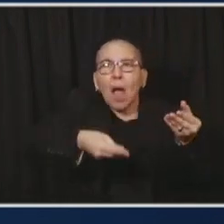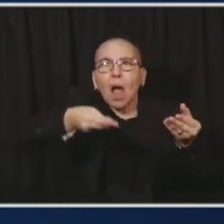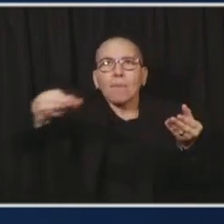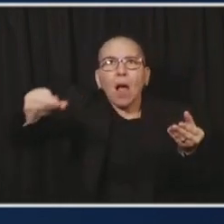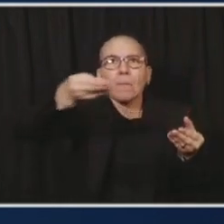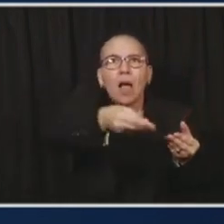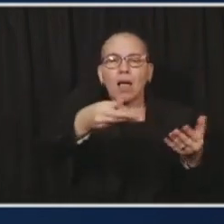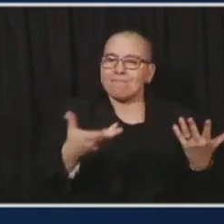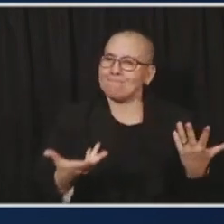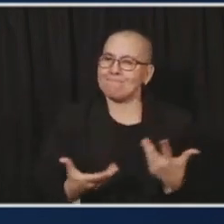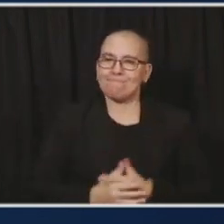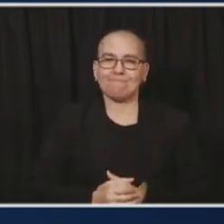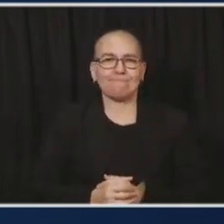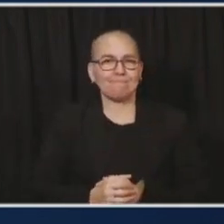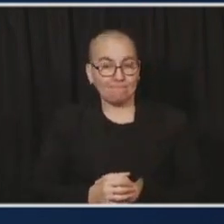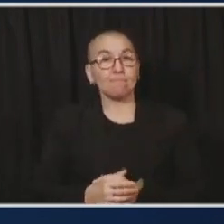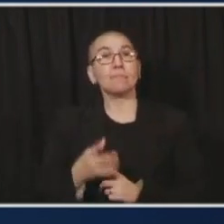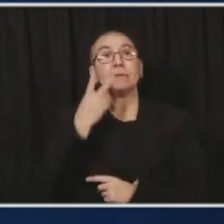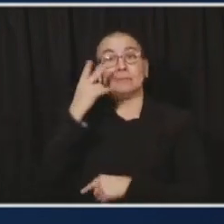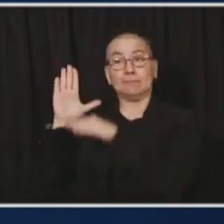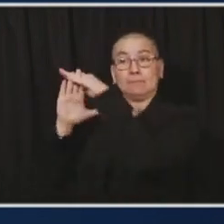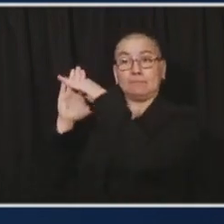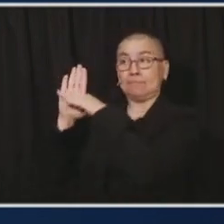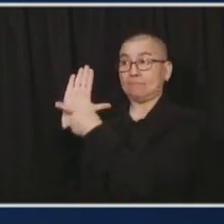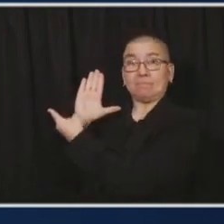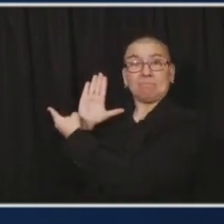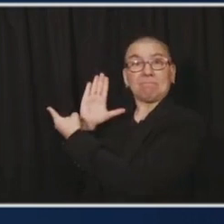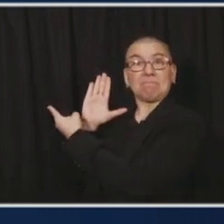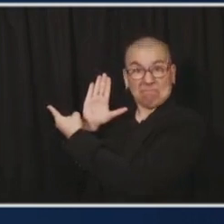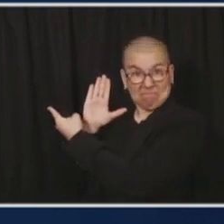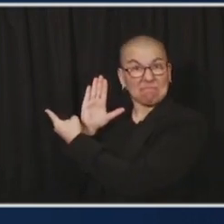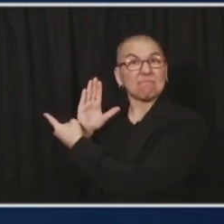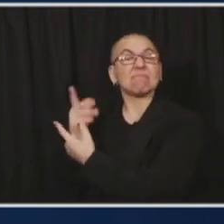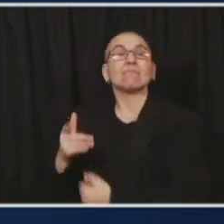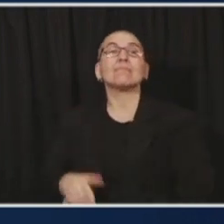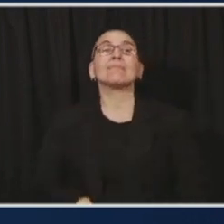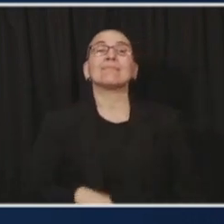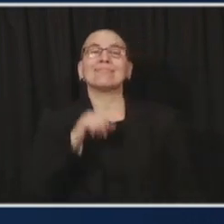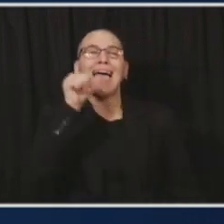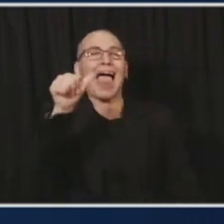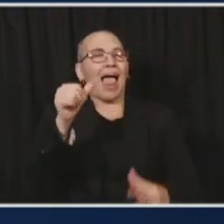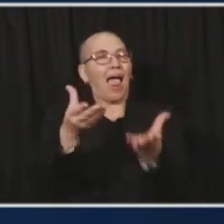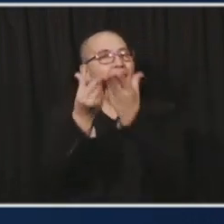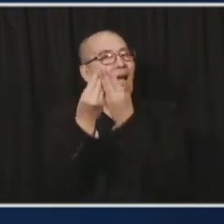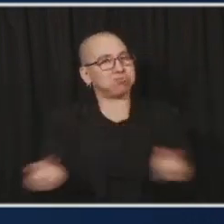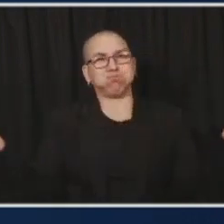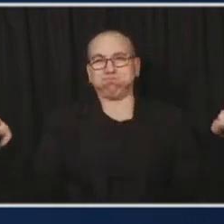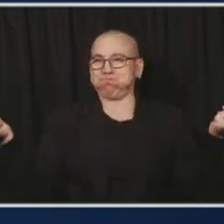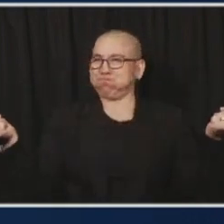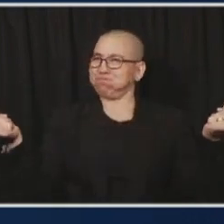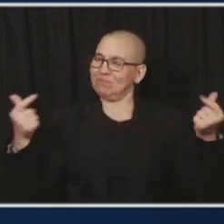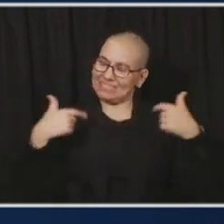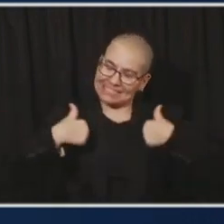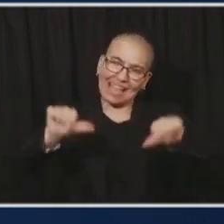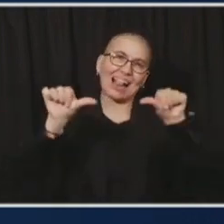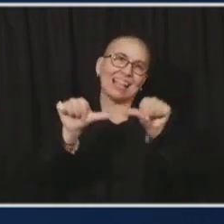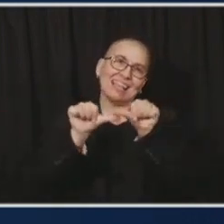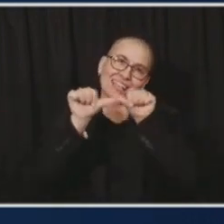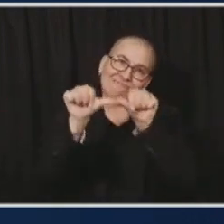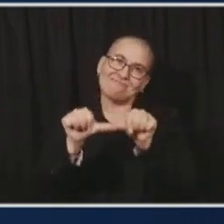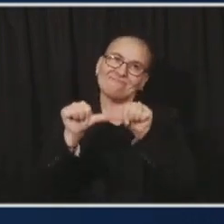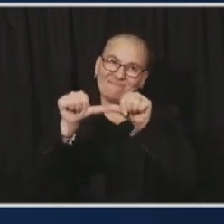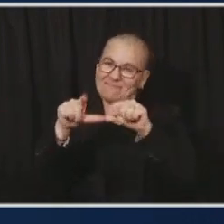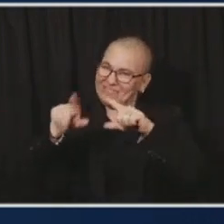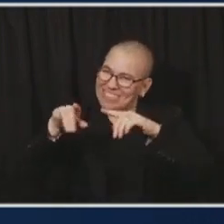So here's what we do know. Again, the community spread lines, as you saw, we'd like to see it well below 10%. We certainly